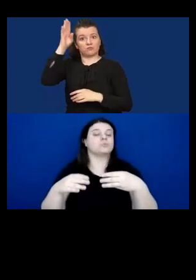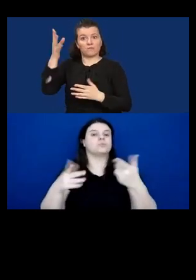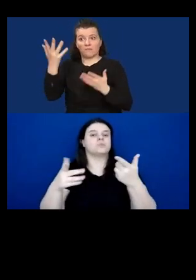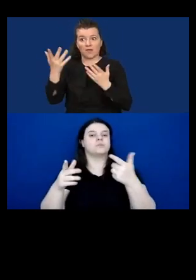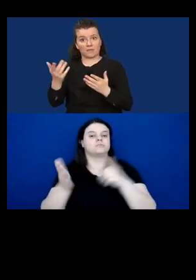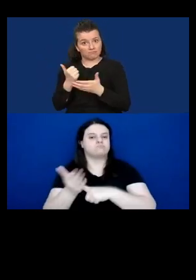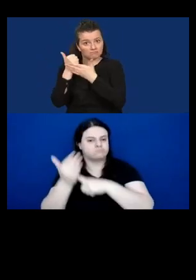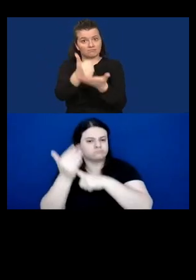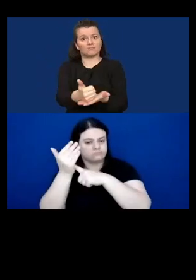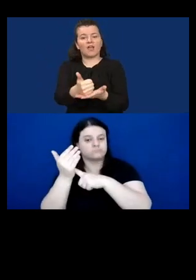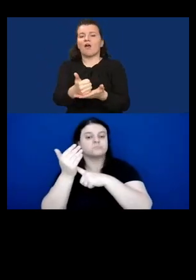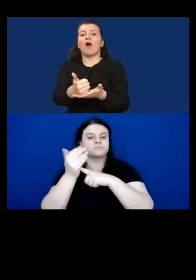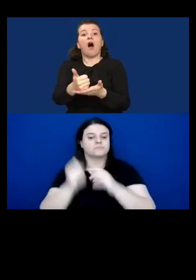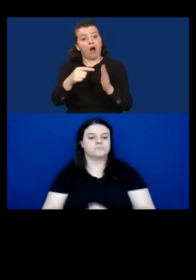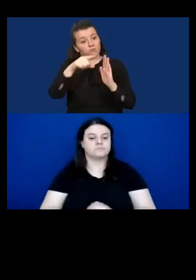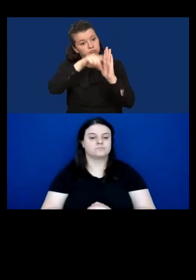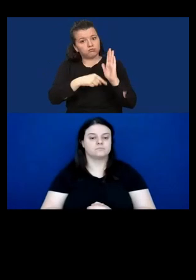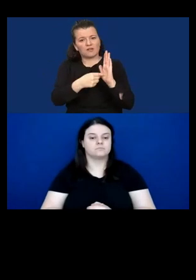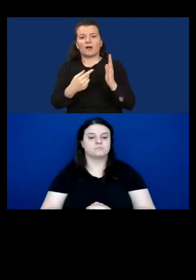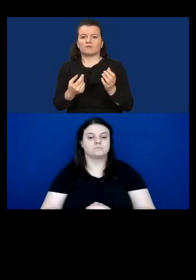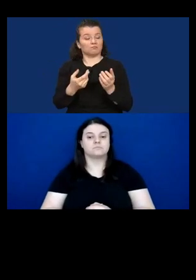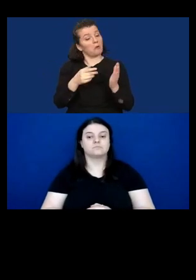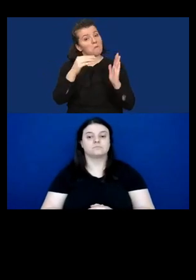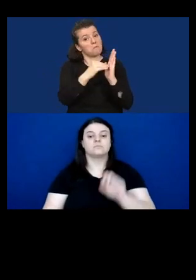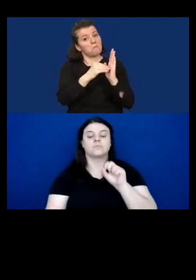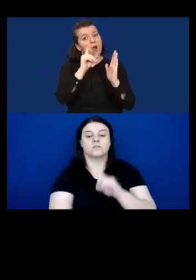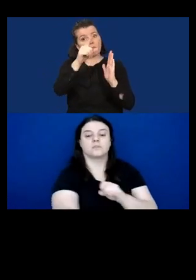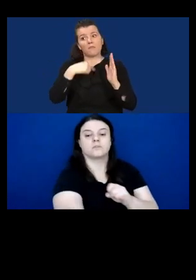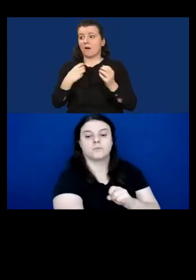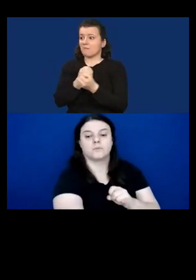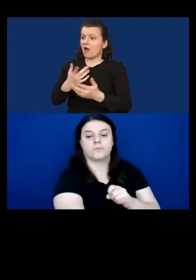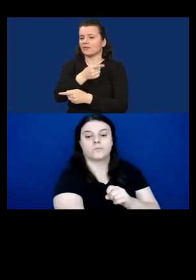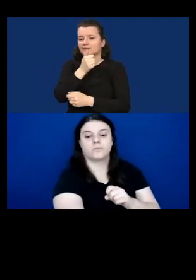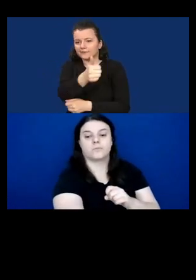private initiatives. But if these occur, facilitation can be offered.